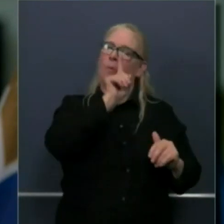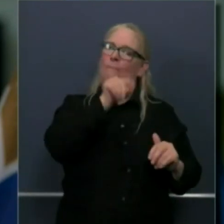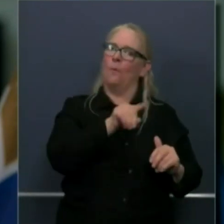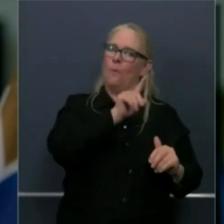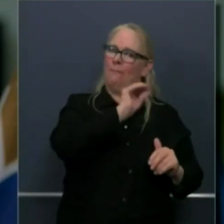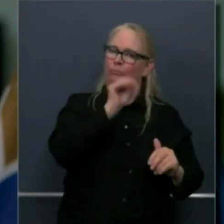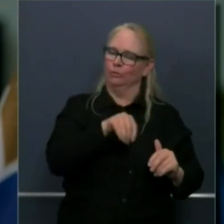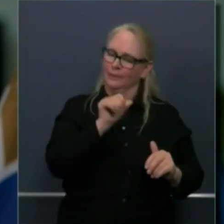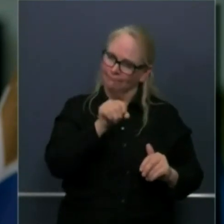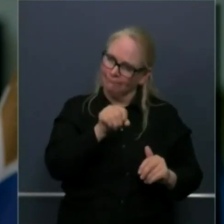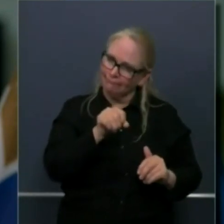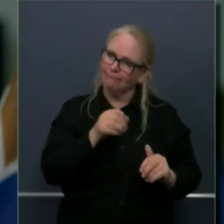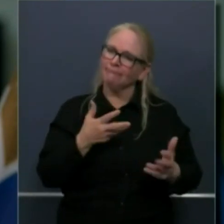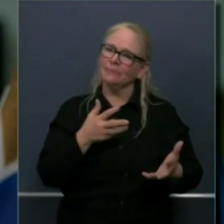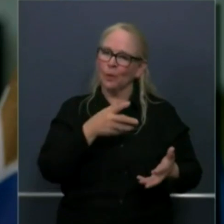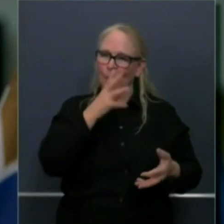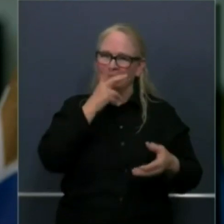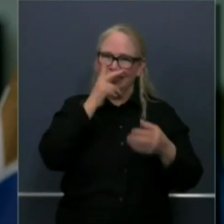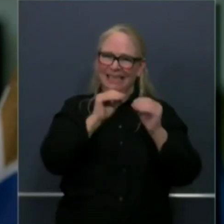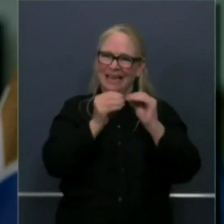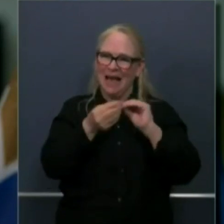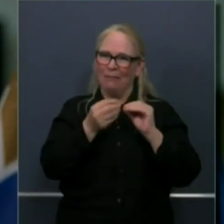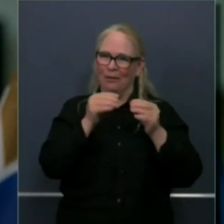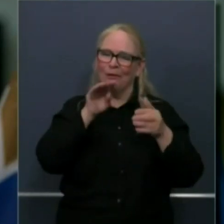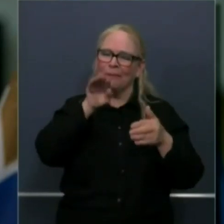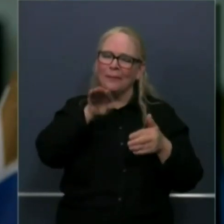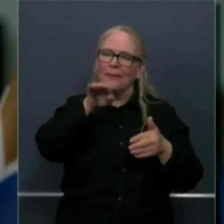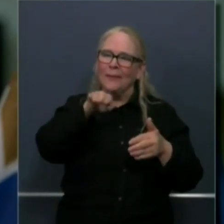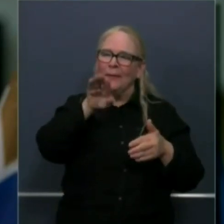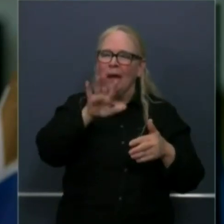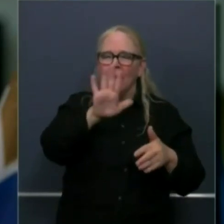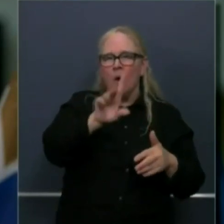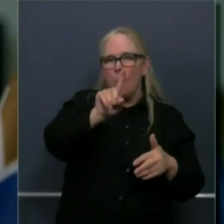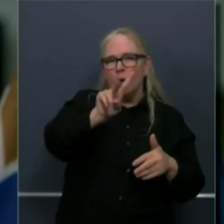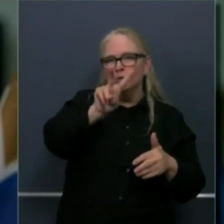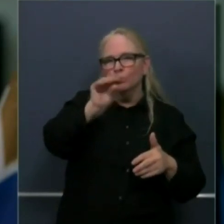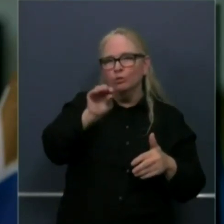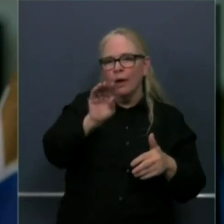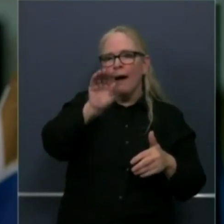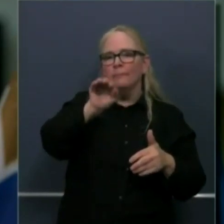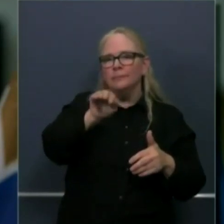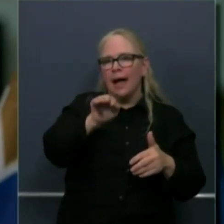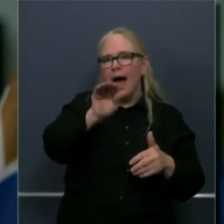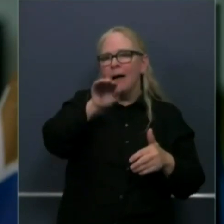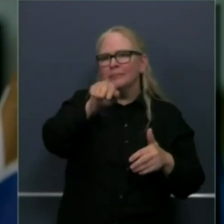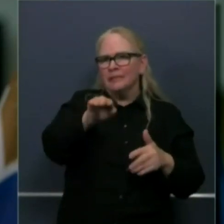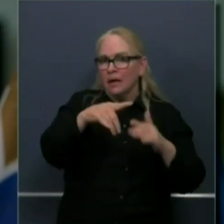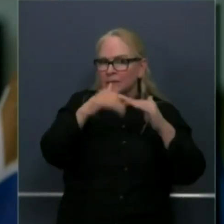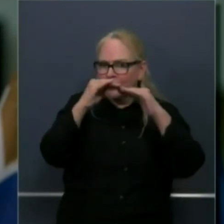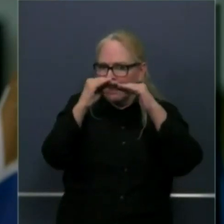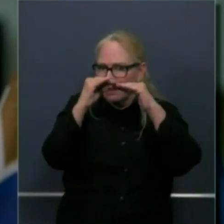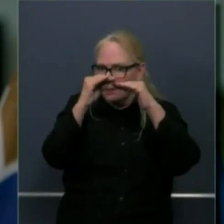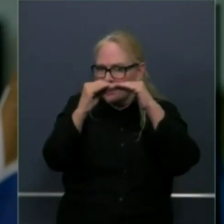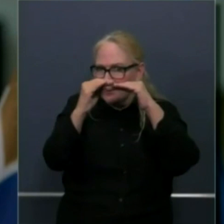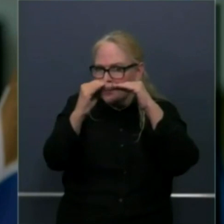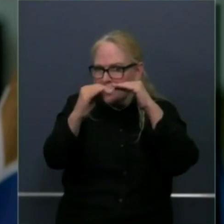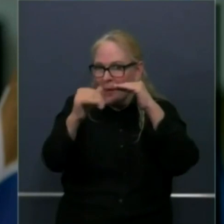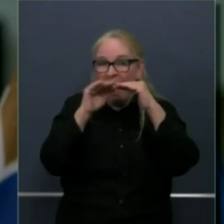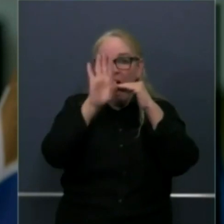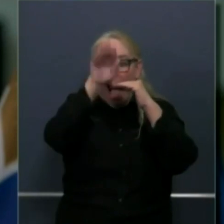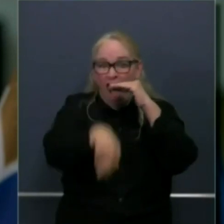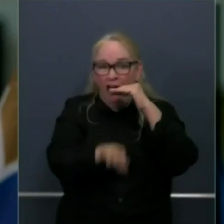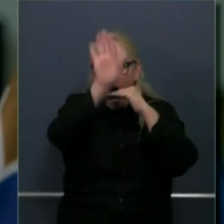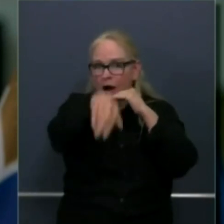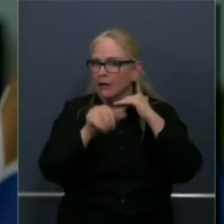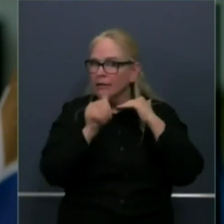back and forth within that margin one two percent every single day but stability for weeks and weeks and weeks well beyond